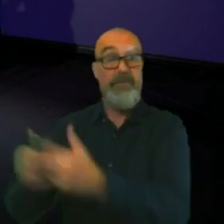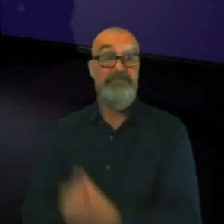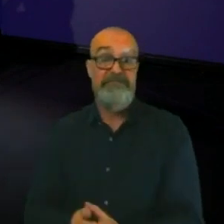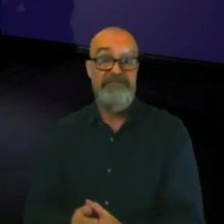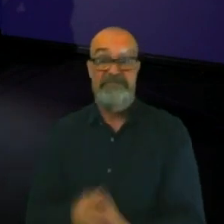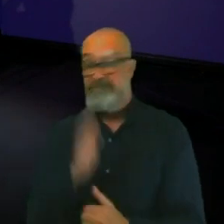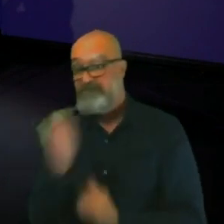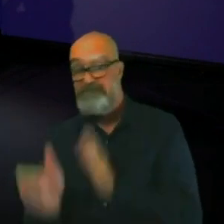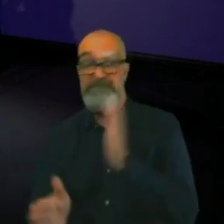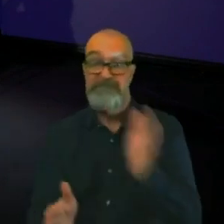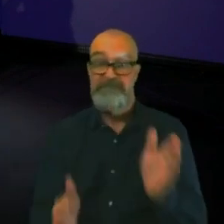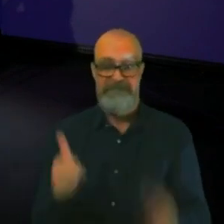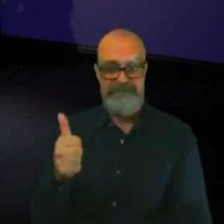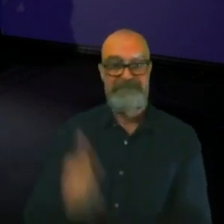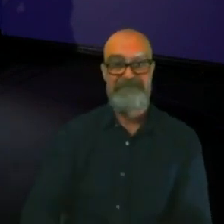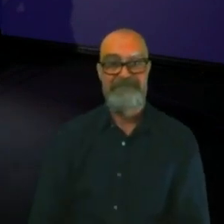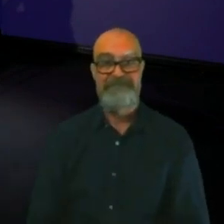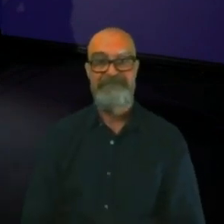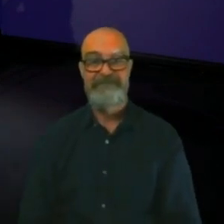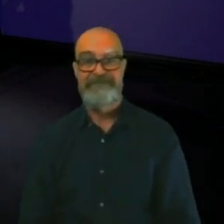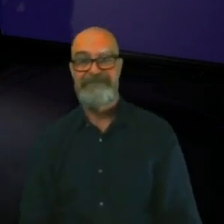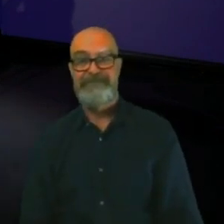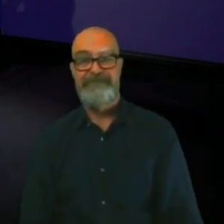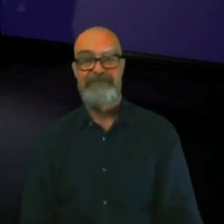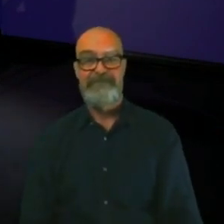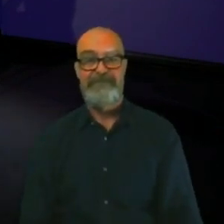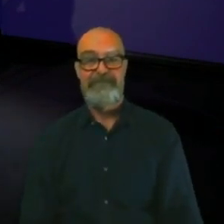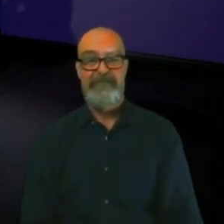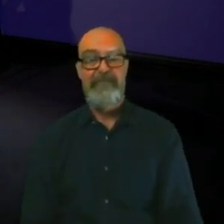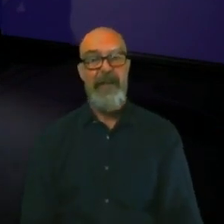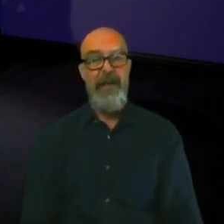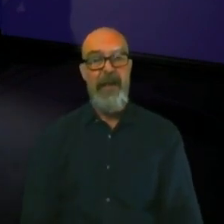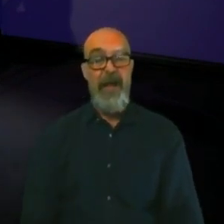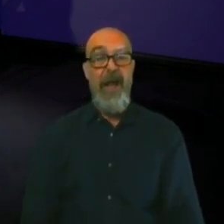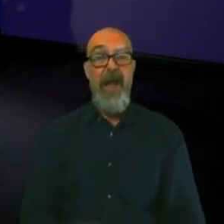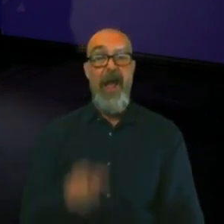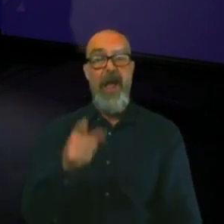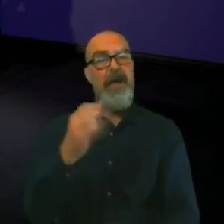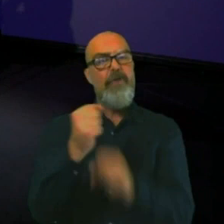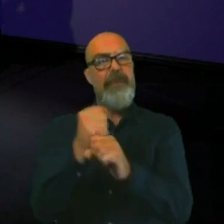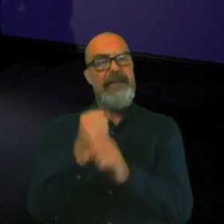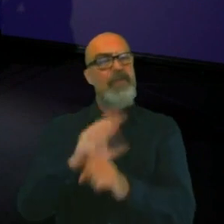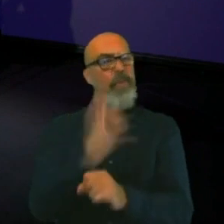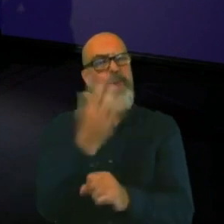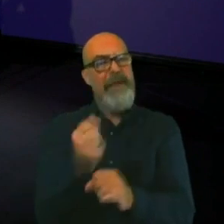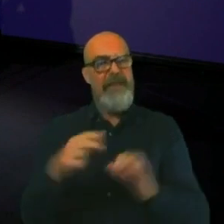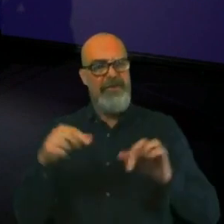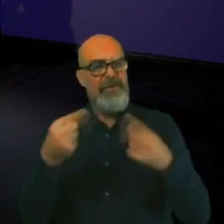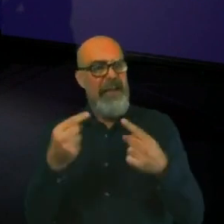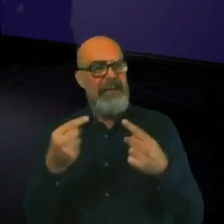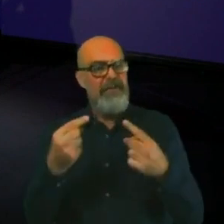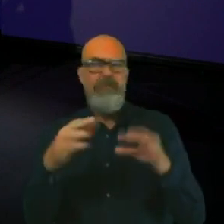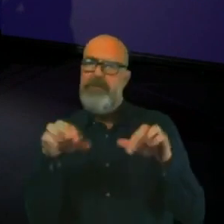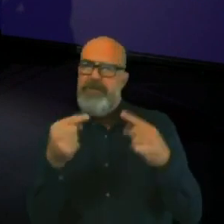much. And to Grace, I mean, we all have challenges. So what is the most challenging part of your job?